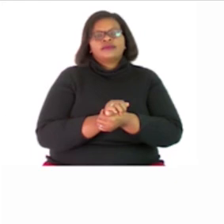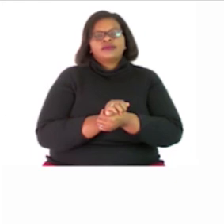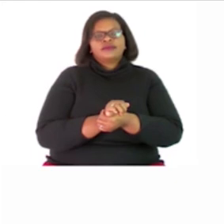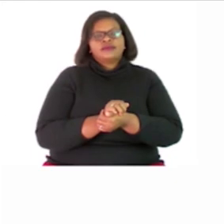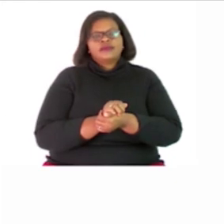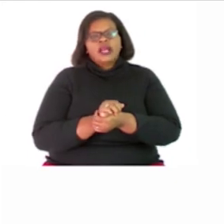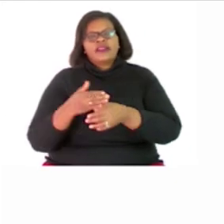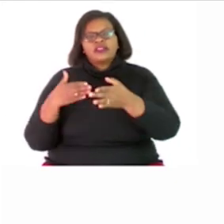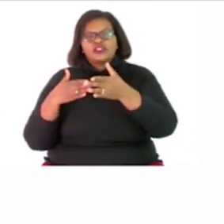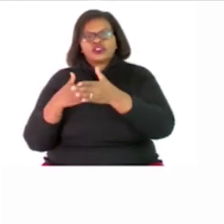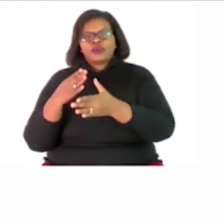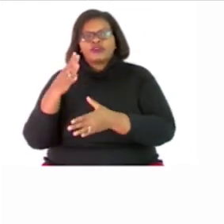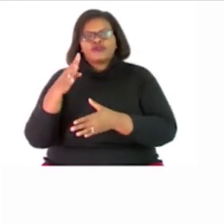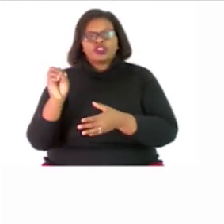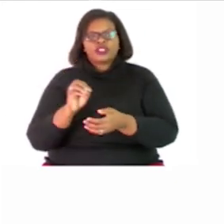forty